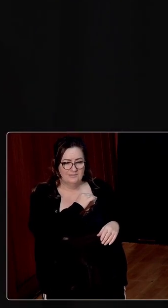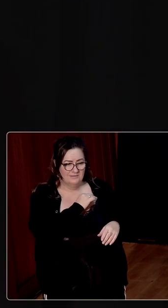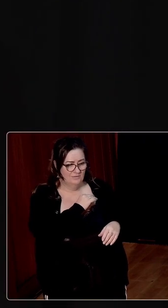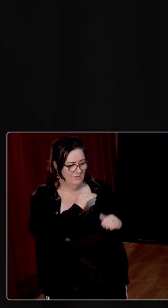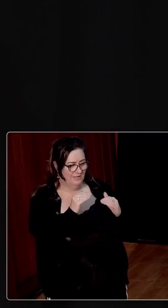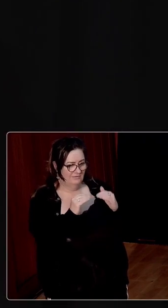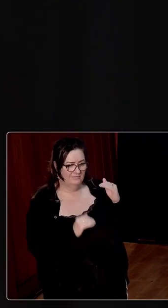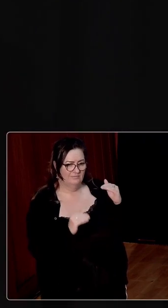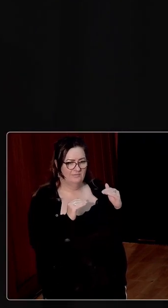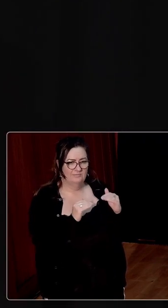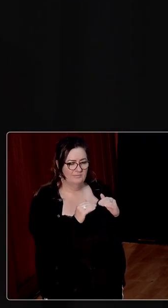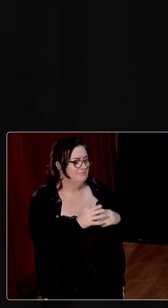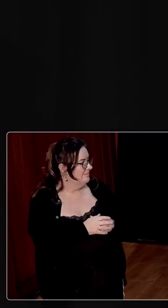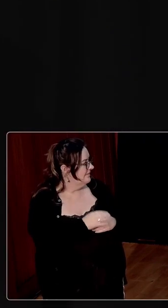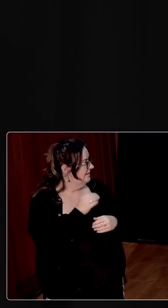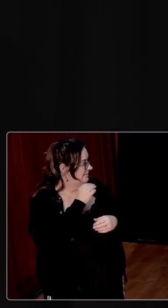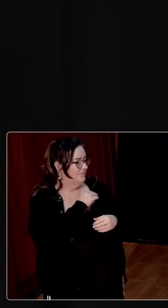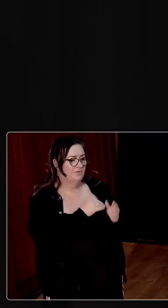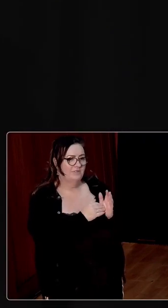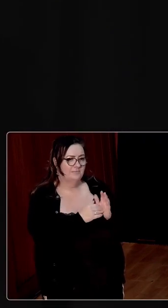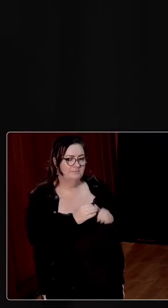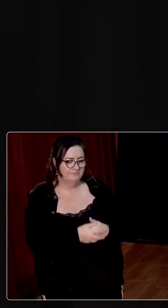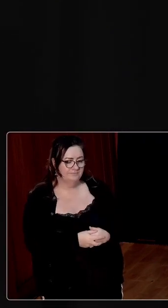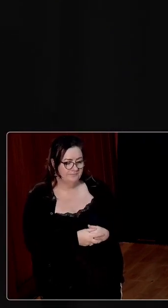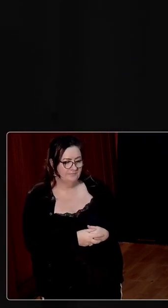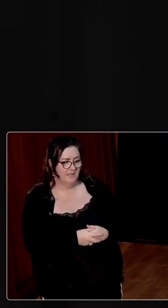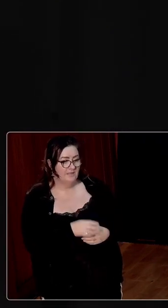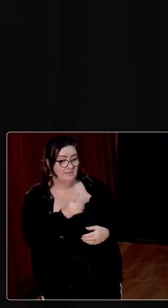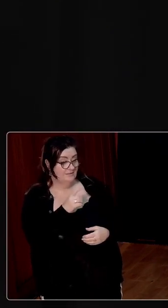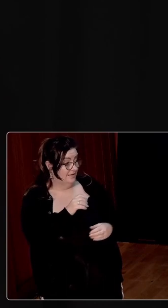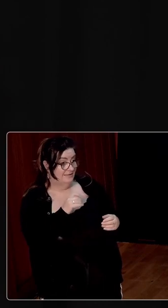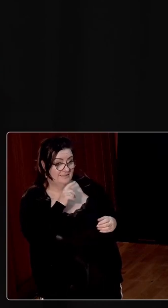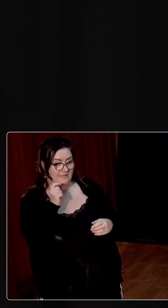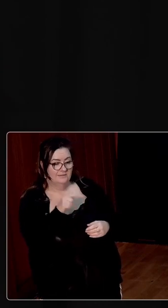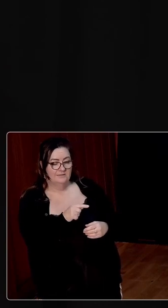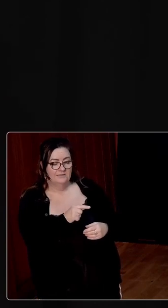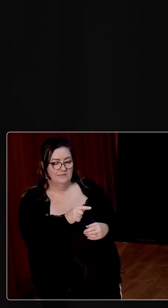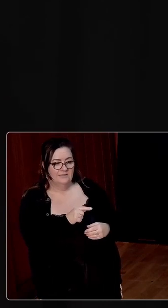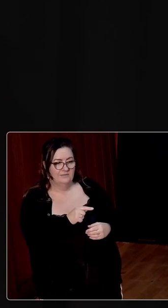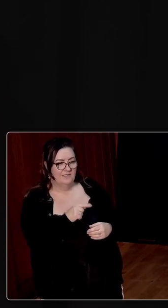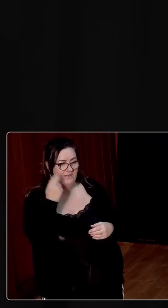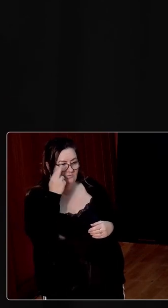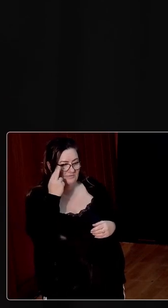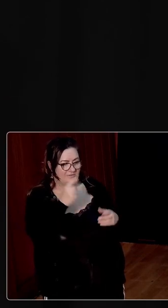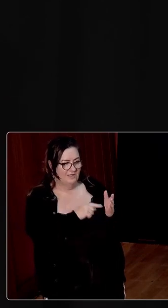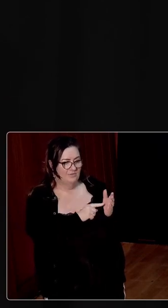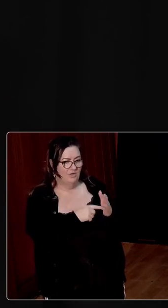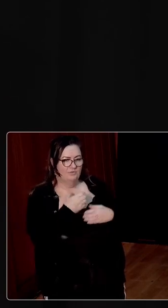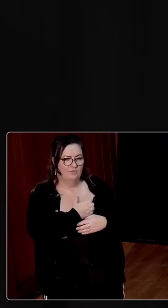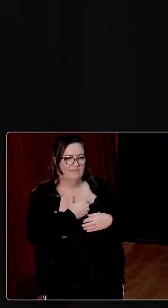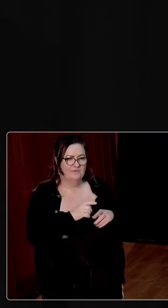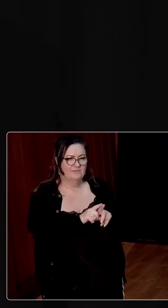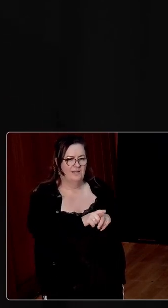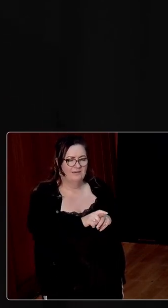inequality? Oh, I think it was, yeah. think it was very important. Because the story said it offered both a rationale but also comfort.